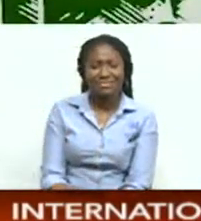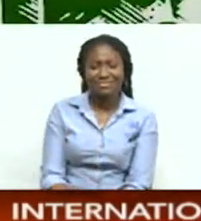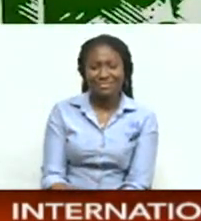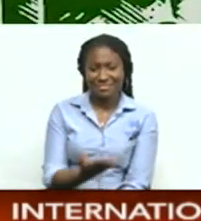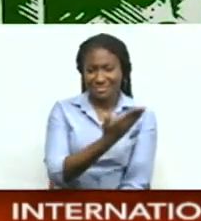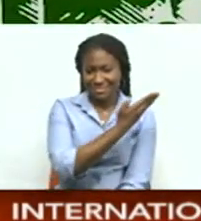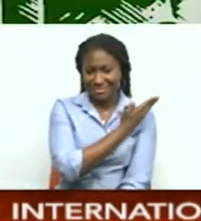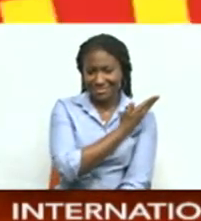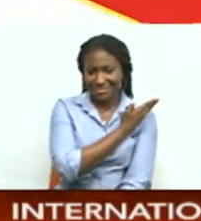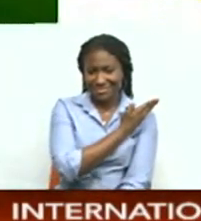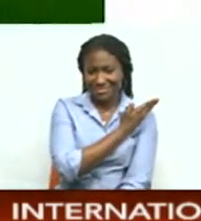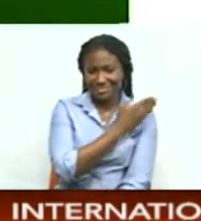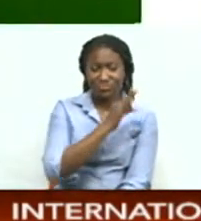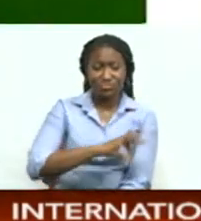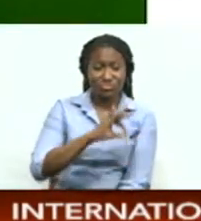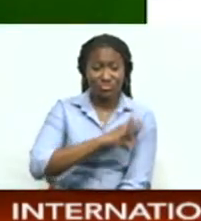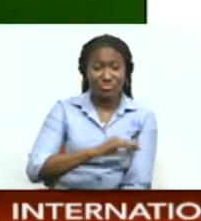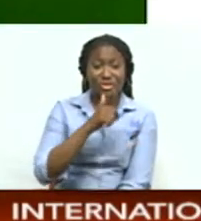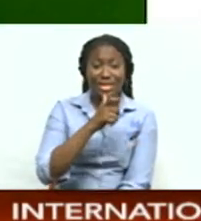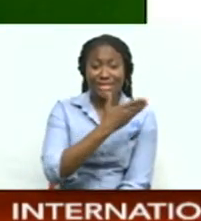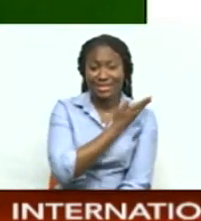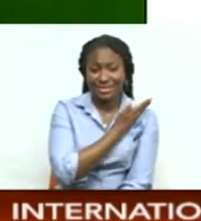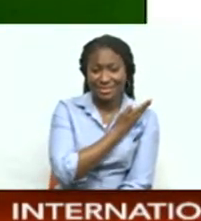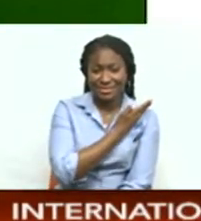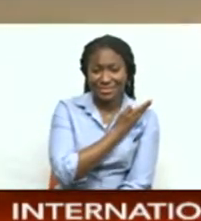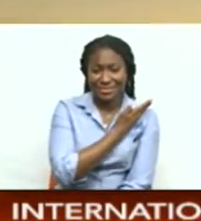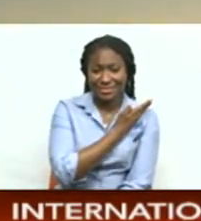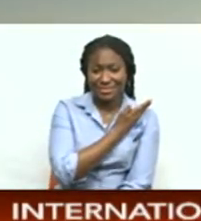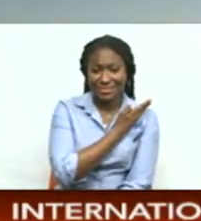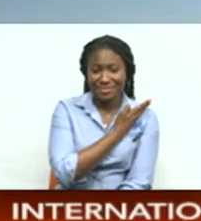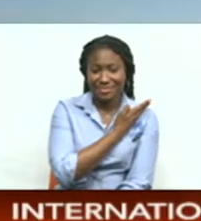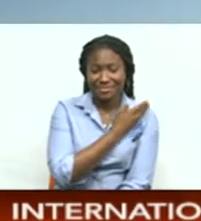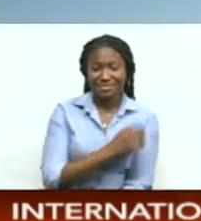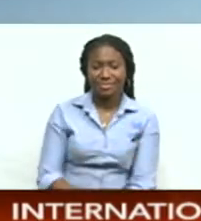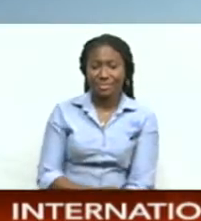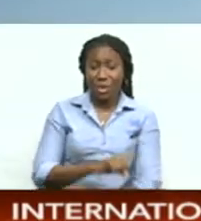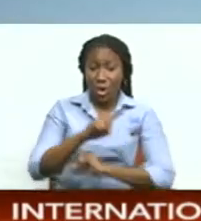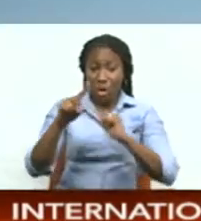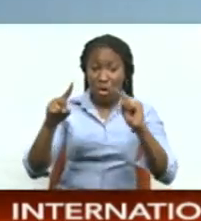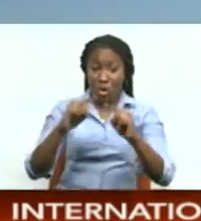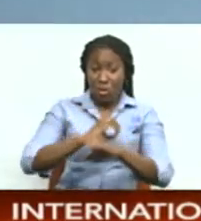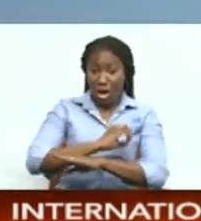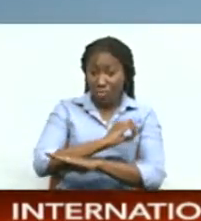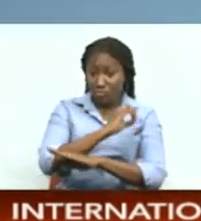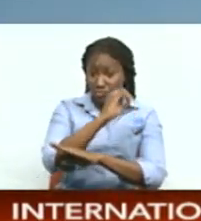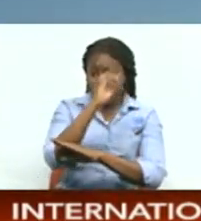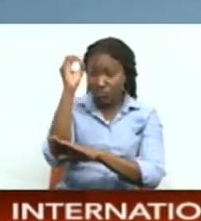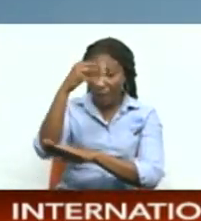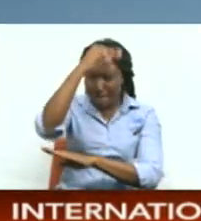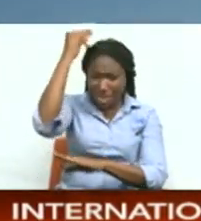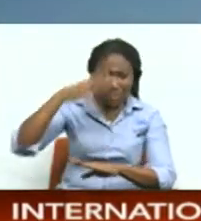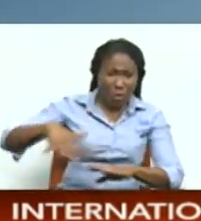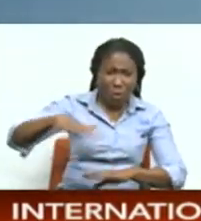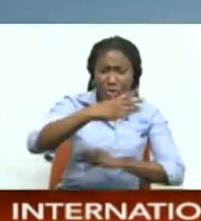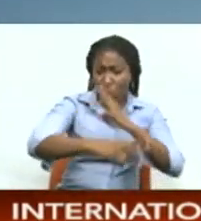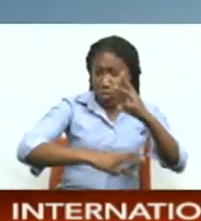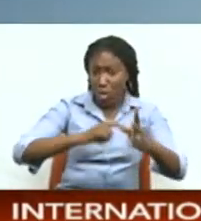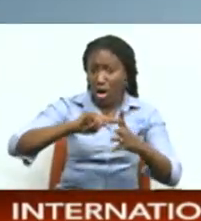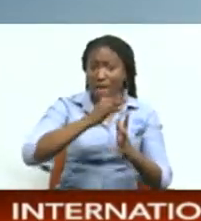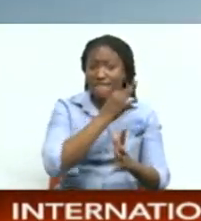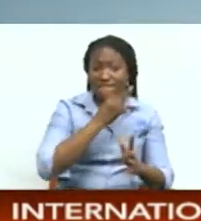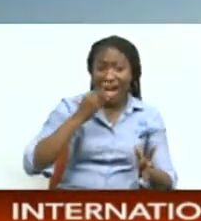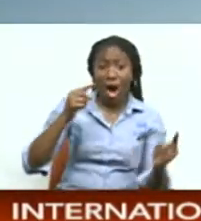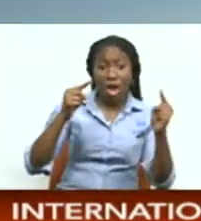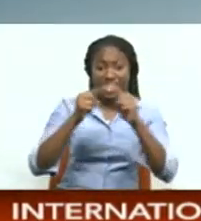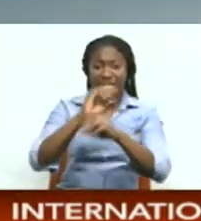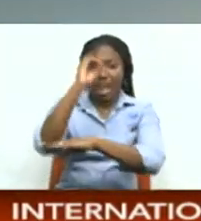Ramadan reminder brought to you by Sheik Lisha limited at the break of dawn Muslims all over the world begin their fast until the sun